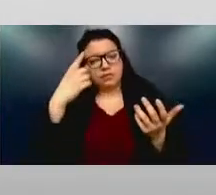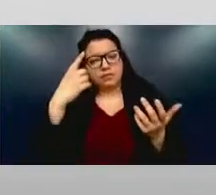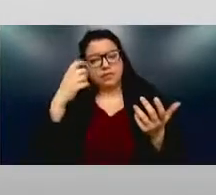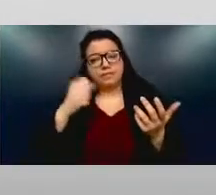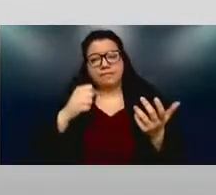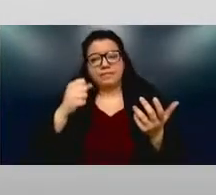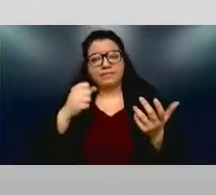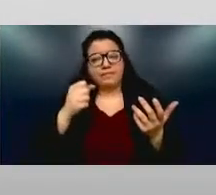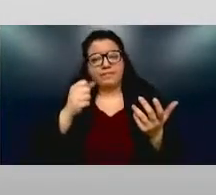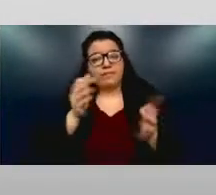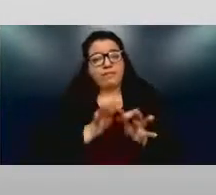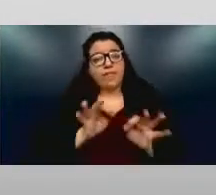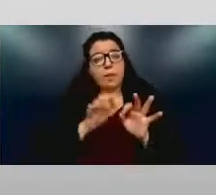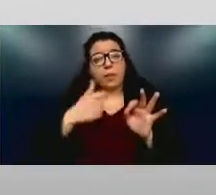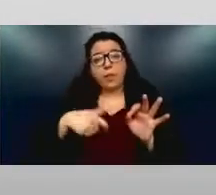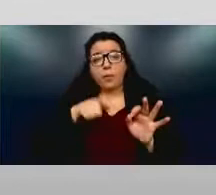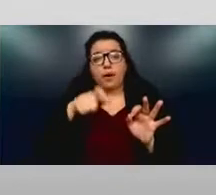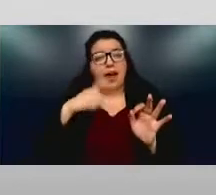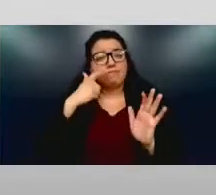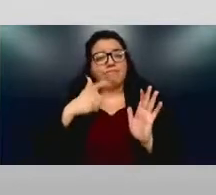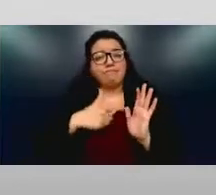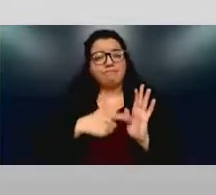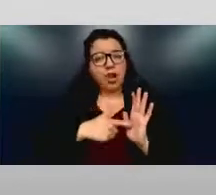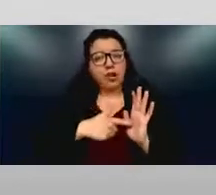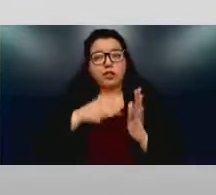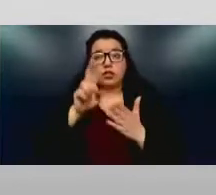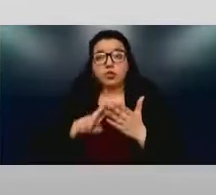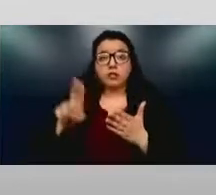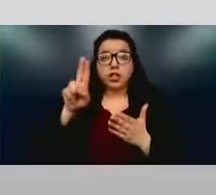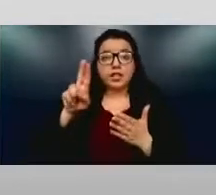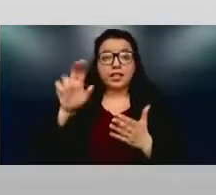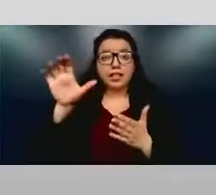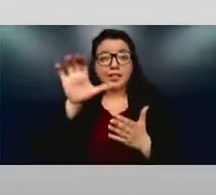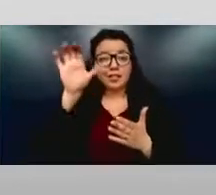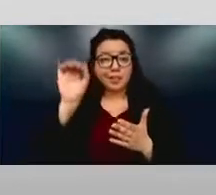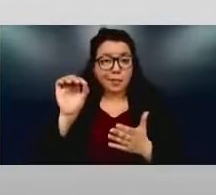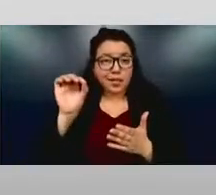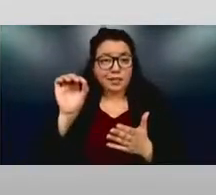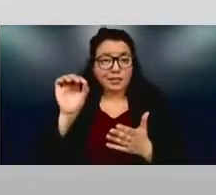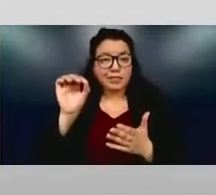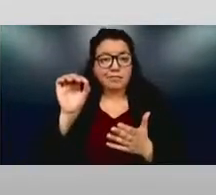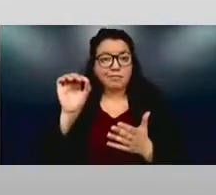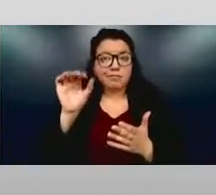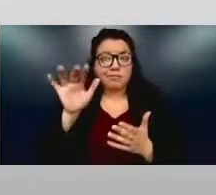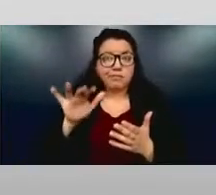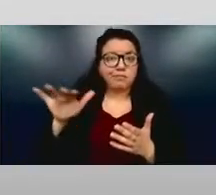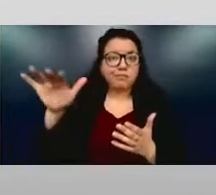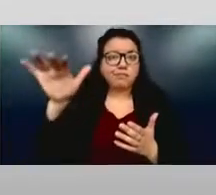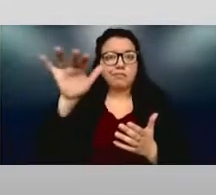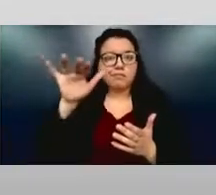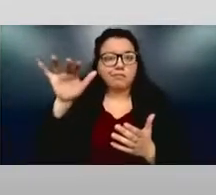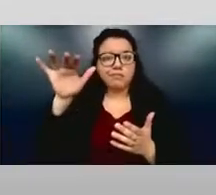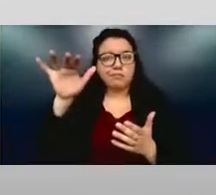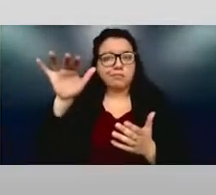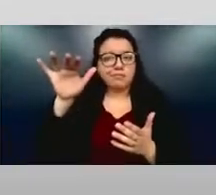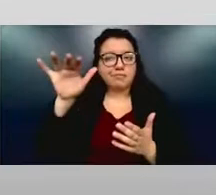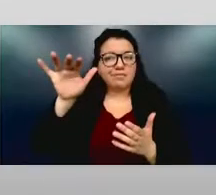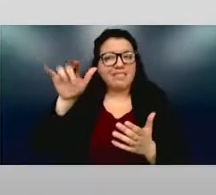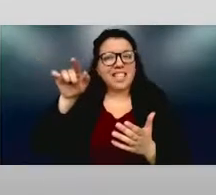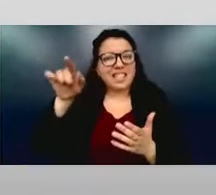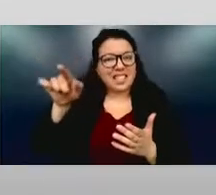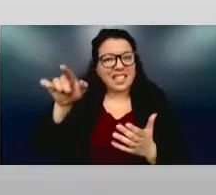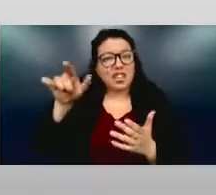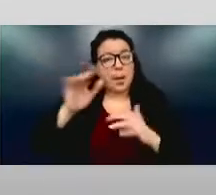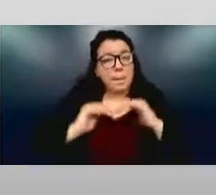universities and, and companies are built. They're you know, able body mode.